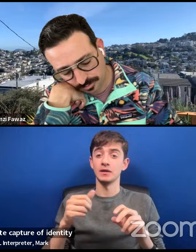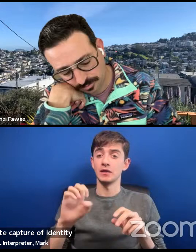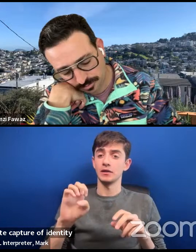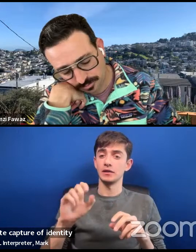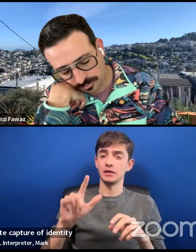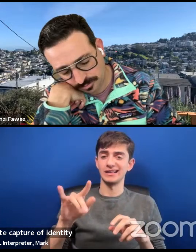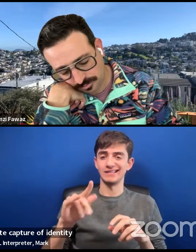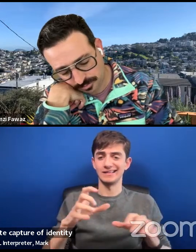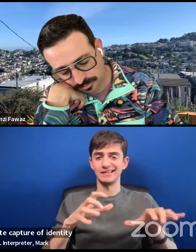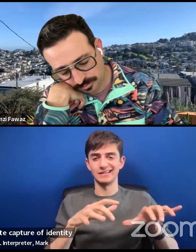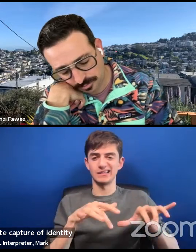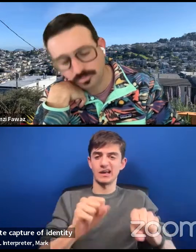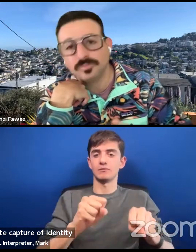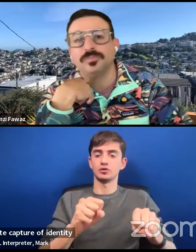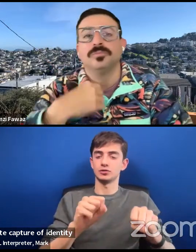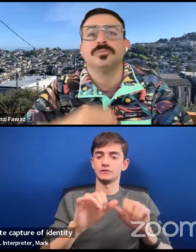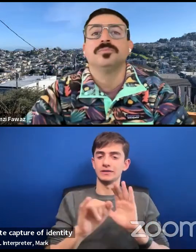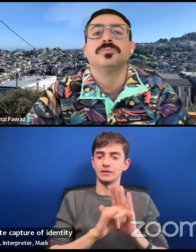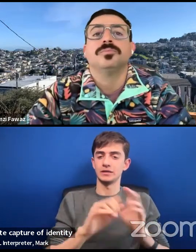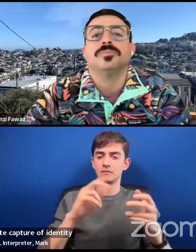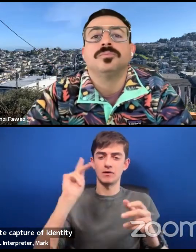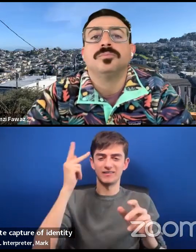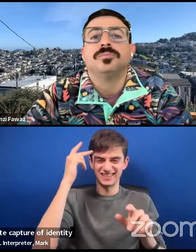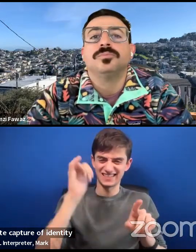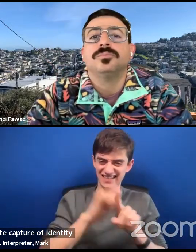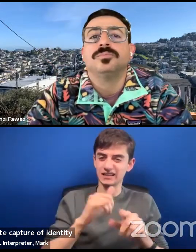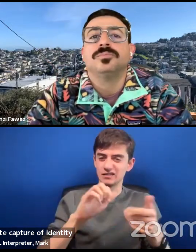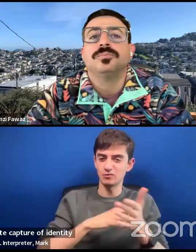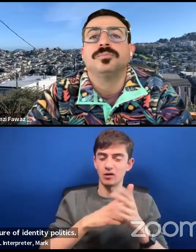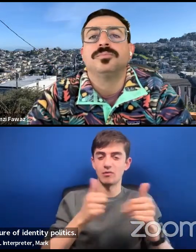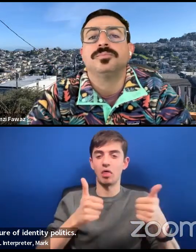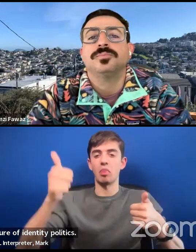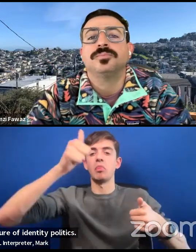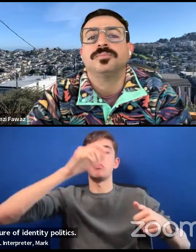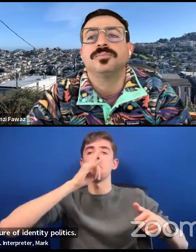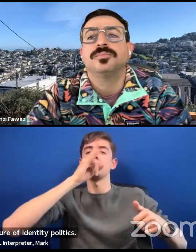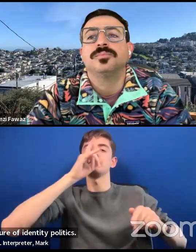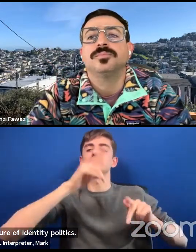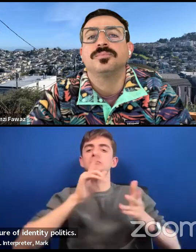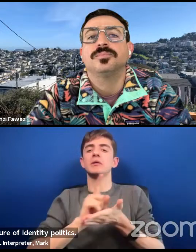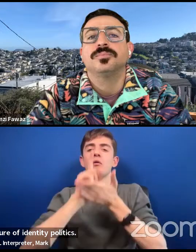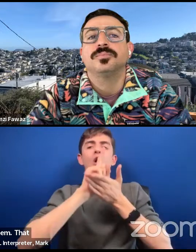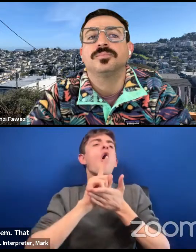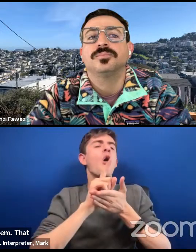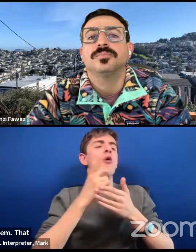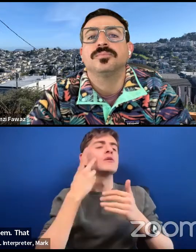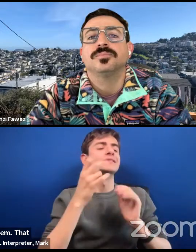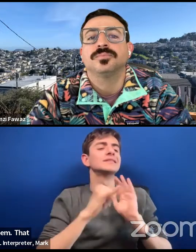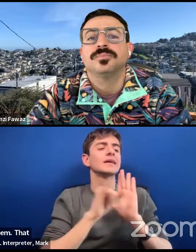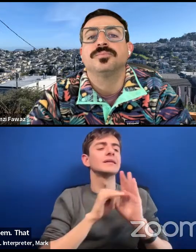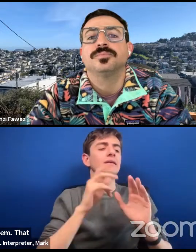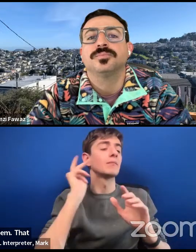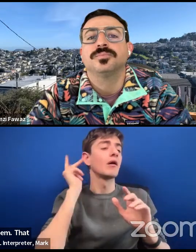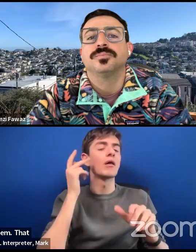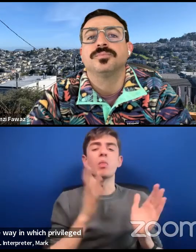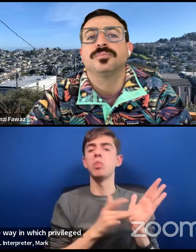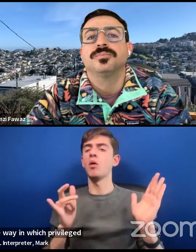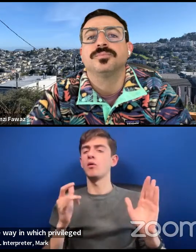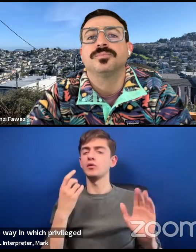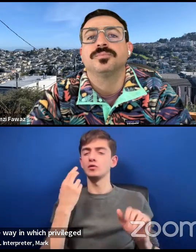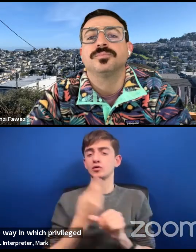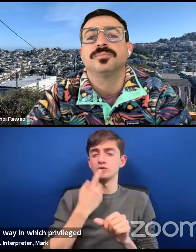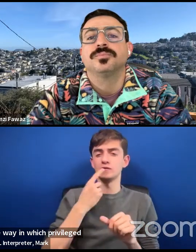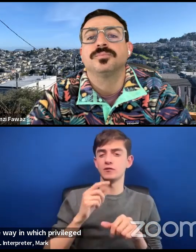elite capture of identity politics that's the problem. That is the way in which privileged people weaponize identity politics for the purposes of profit,